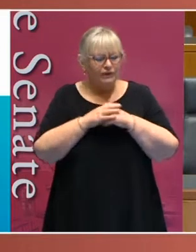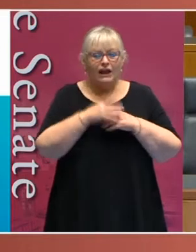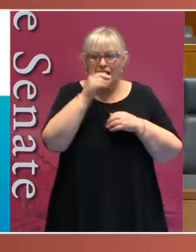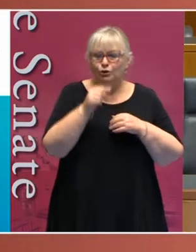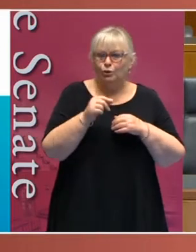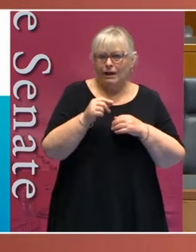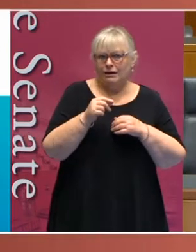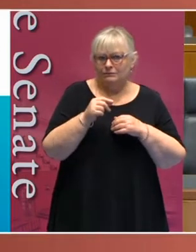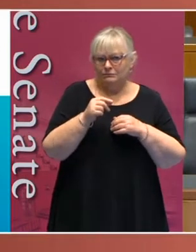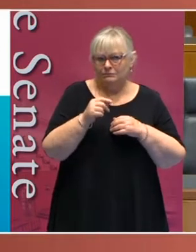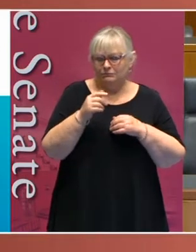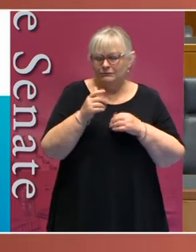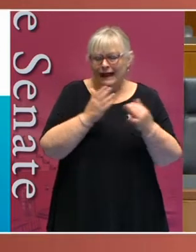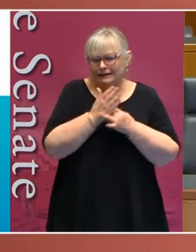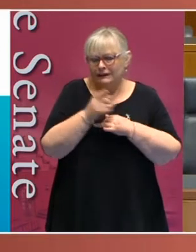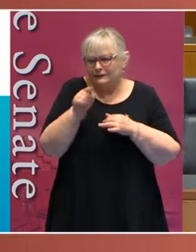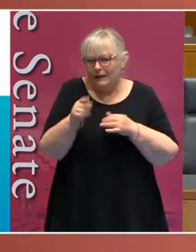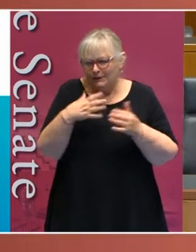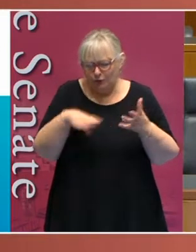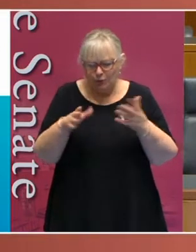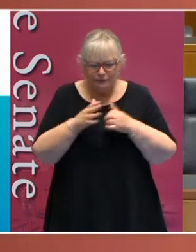to anyone who wishes to access them.